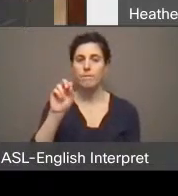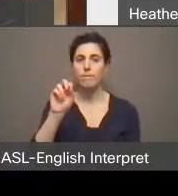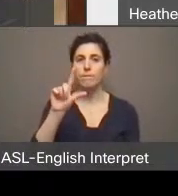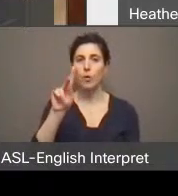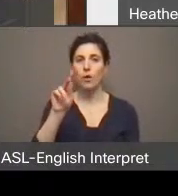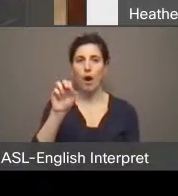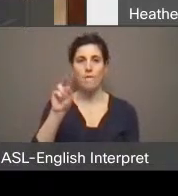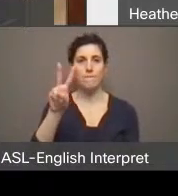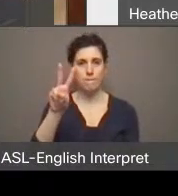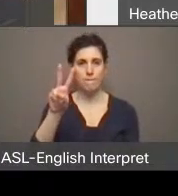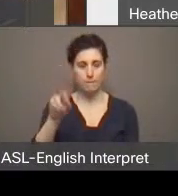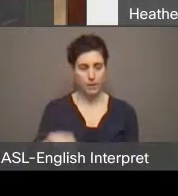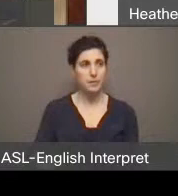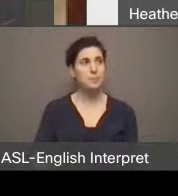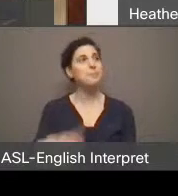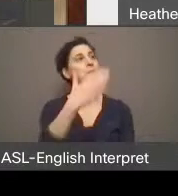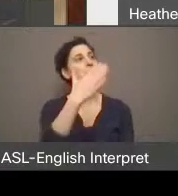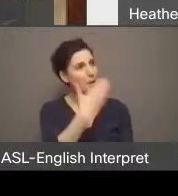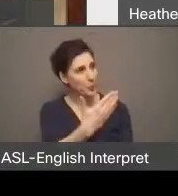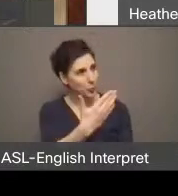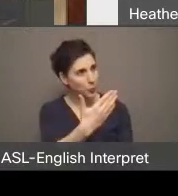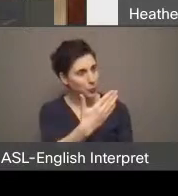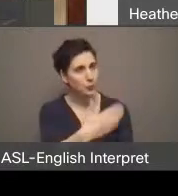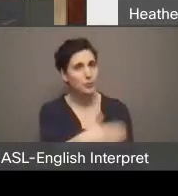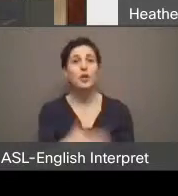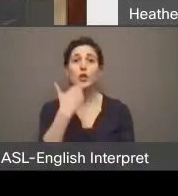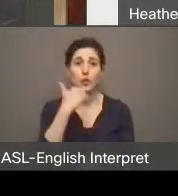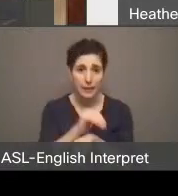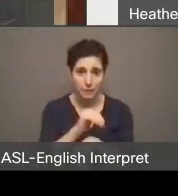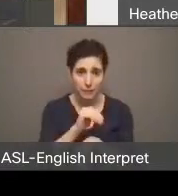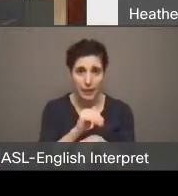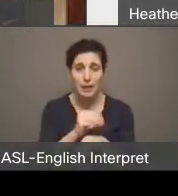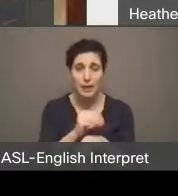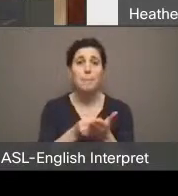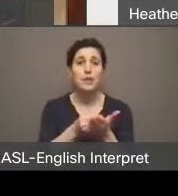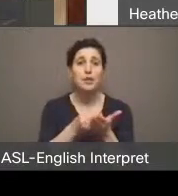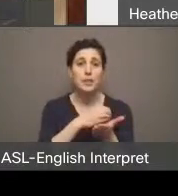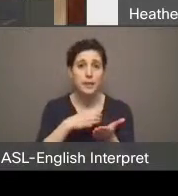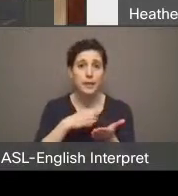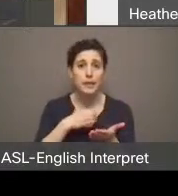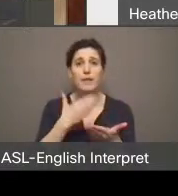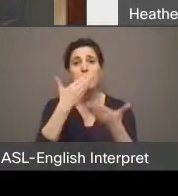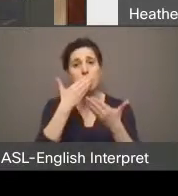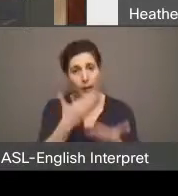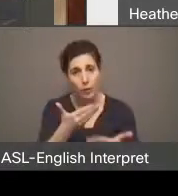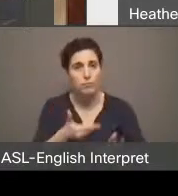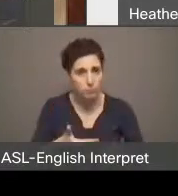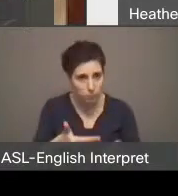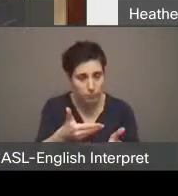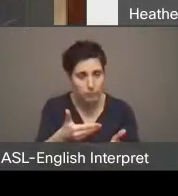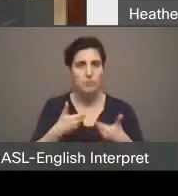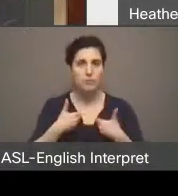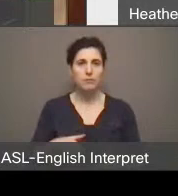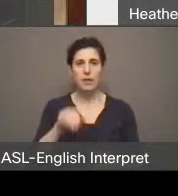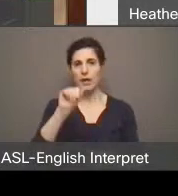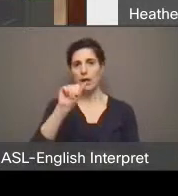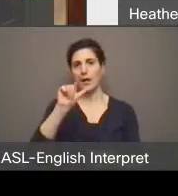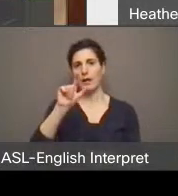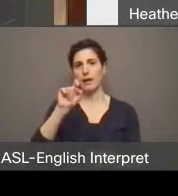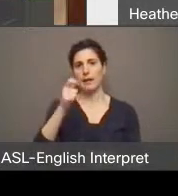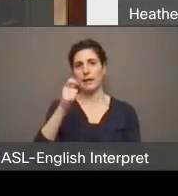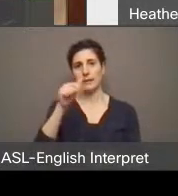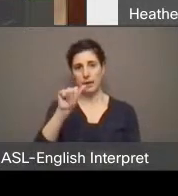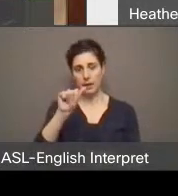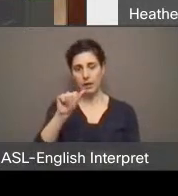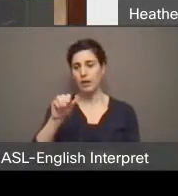Thank you. Good evening, Budget Committee. want to thank you for hearing me speak today. My name is Alexa and I'm a resident of Ward